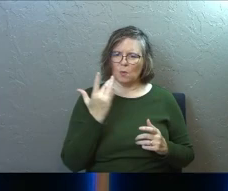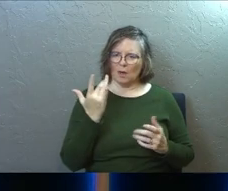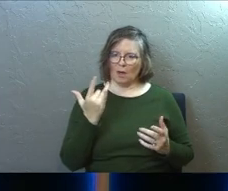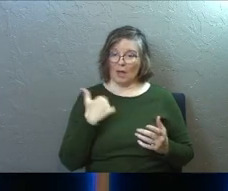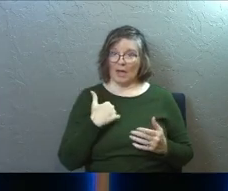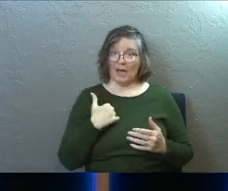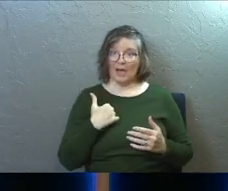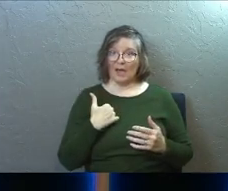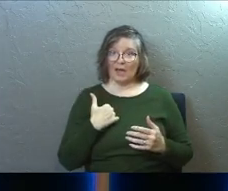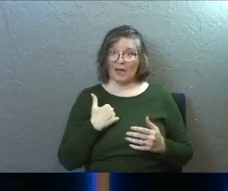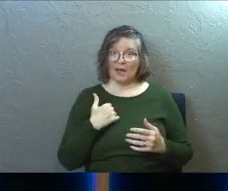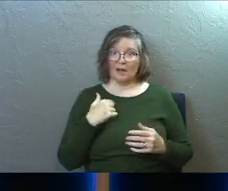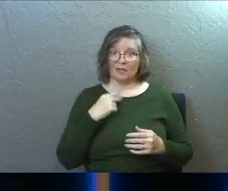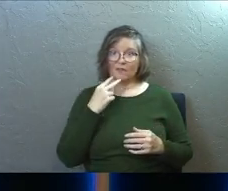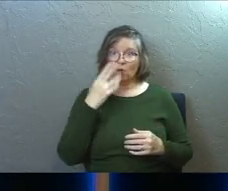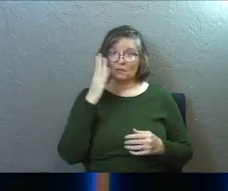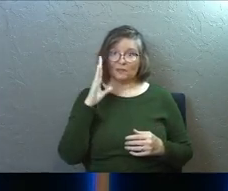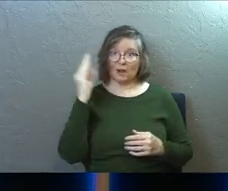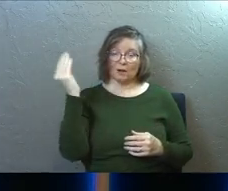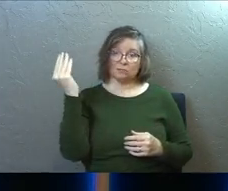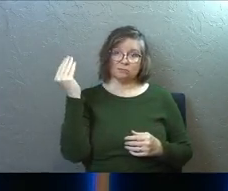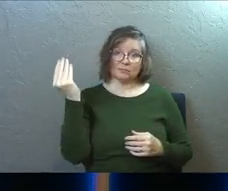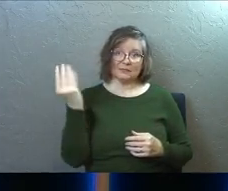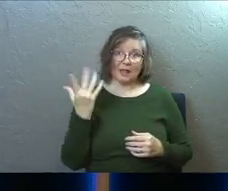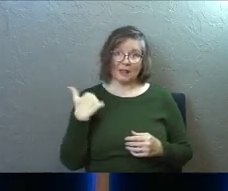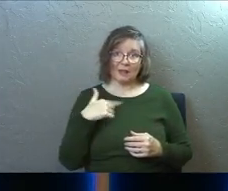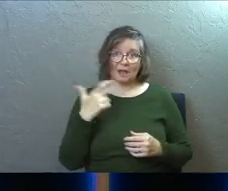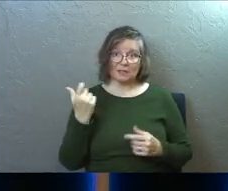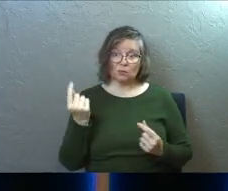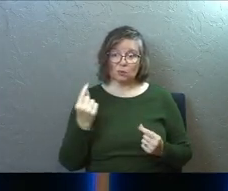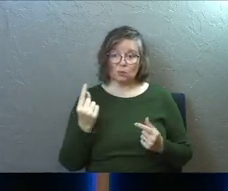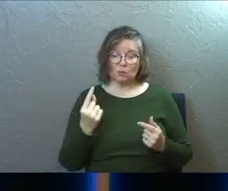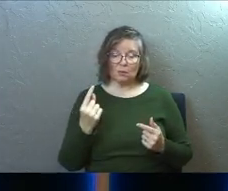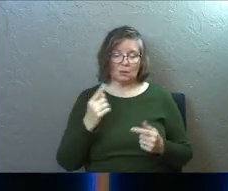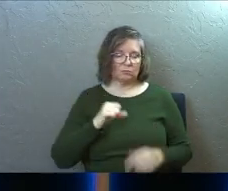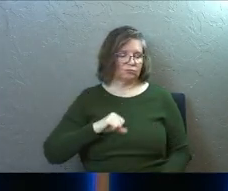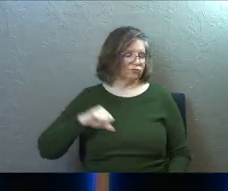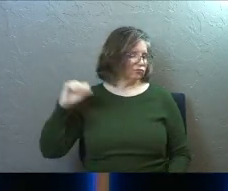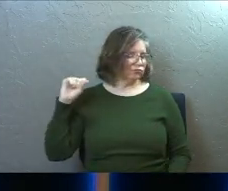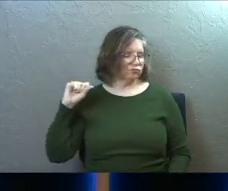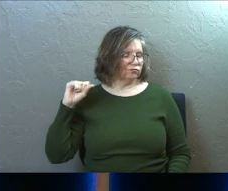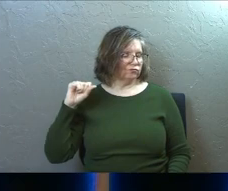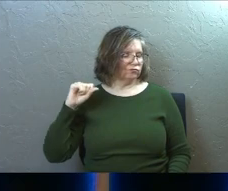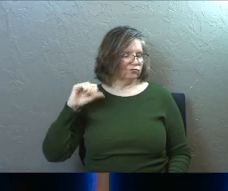Had we stifled the voice of God in our lives? I think sometimes we do.